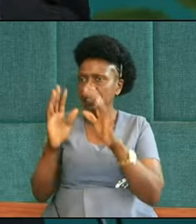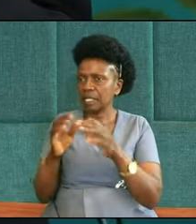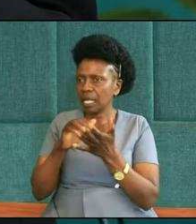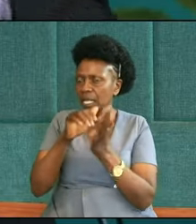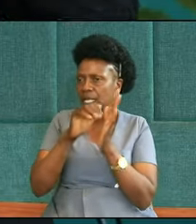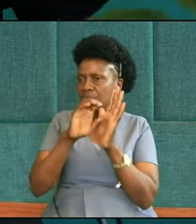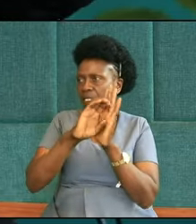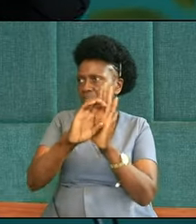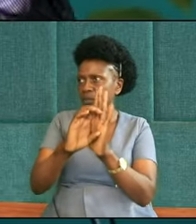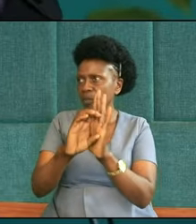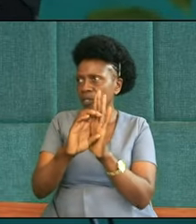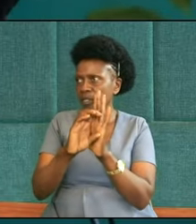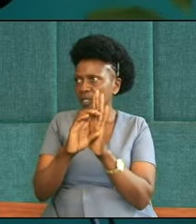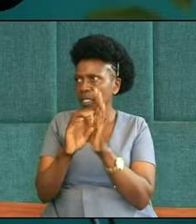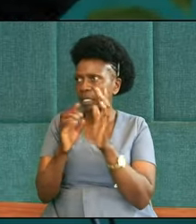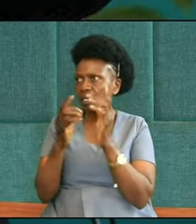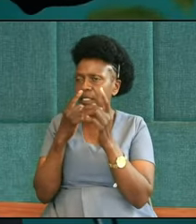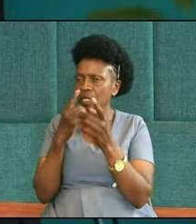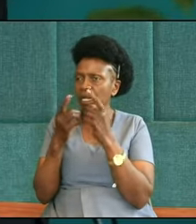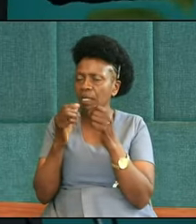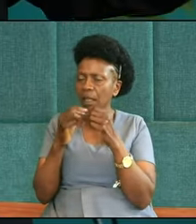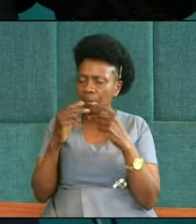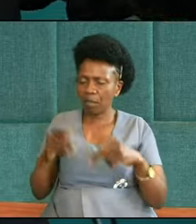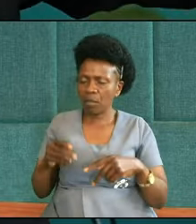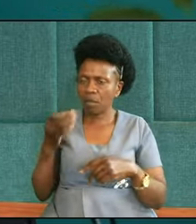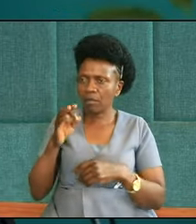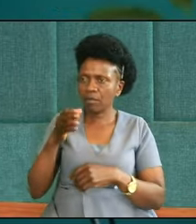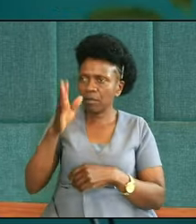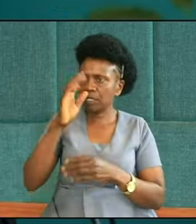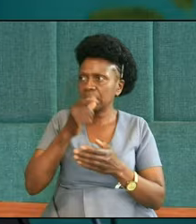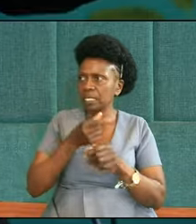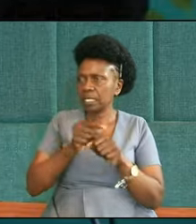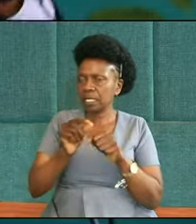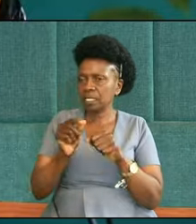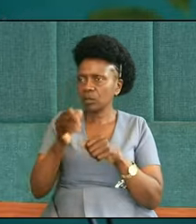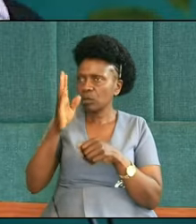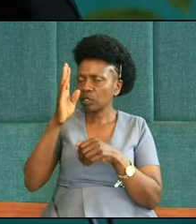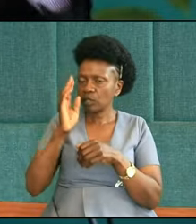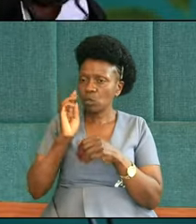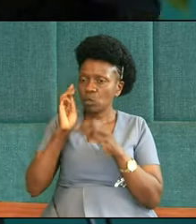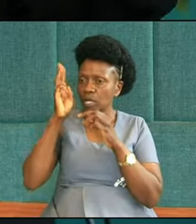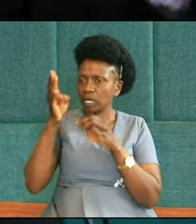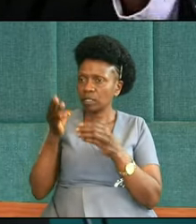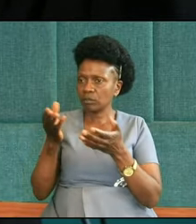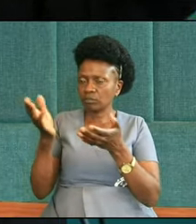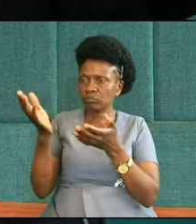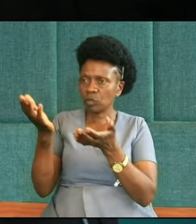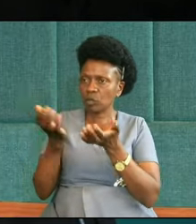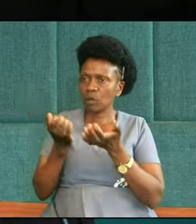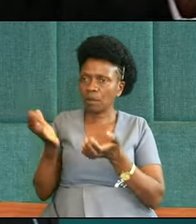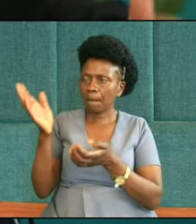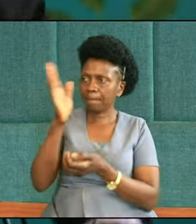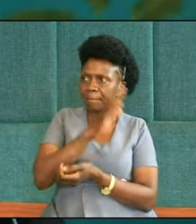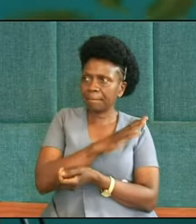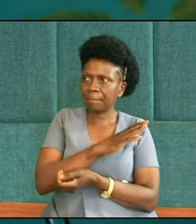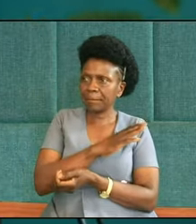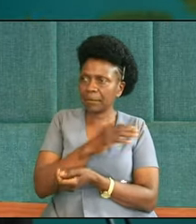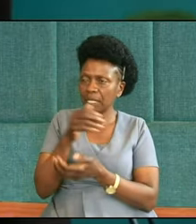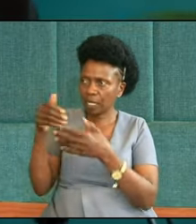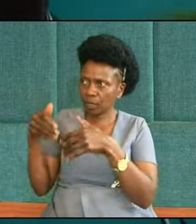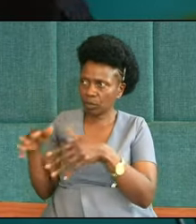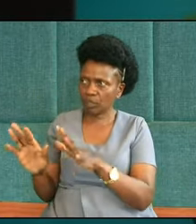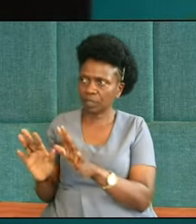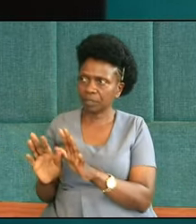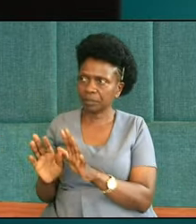hands going up in the balcony, tell people of God's grace, God is willing to call back the bumbling, bungling backslider and